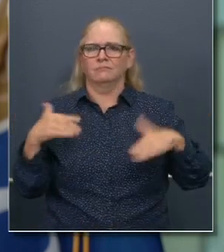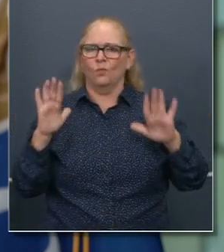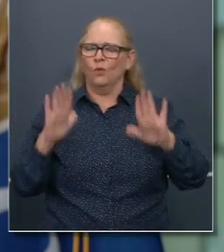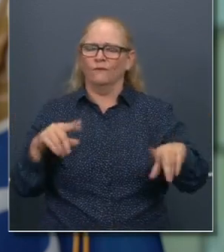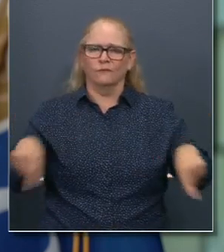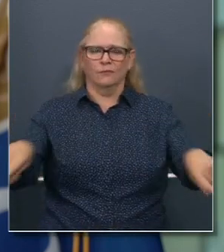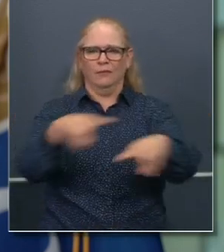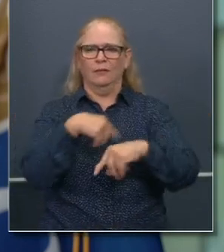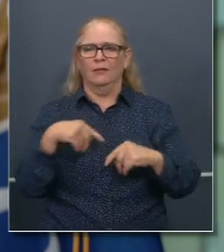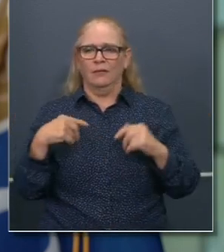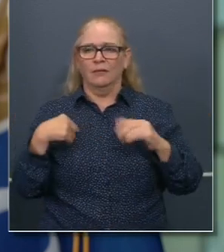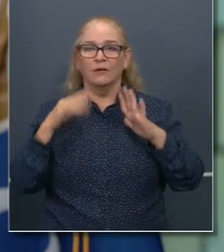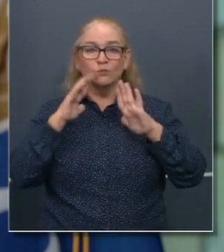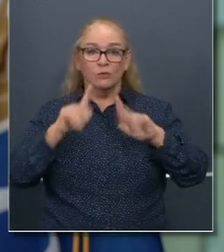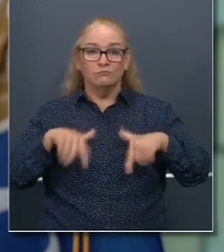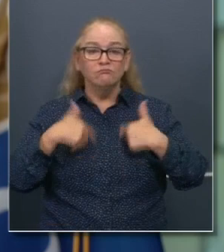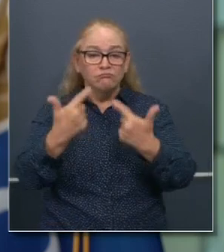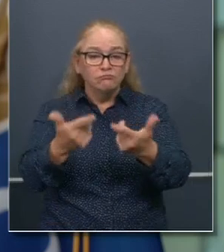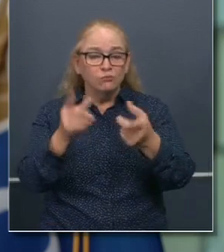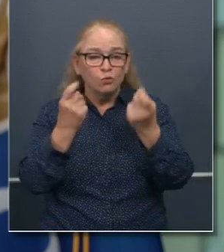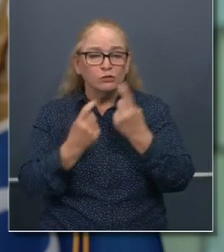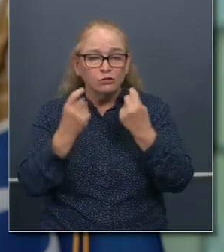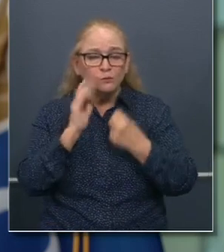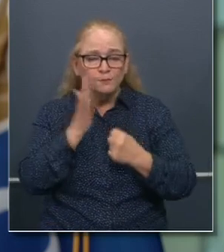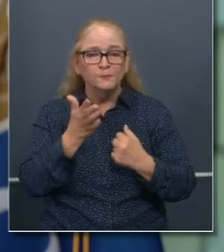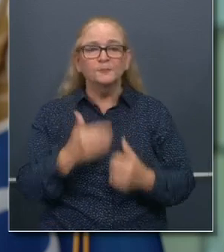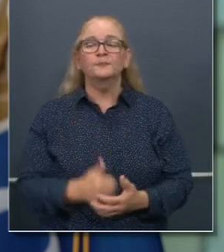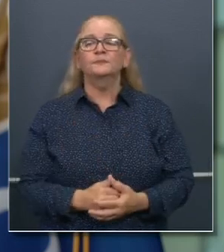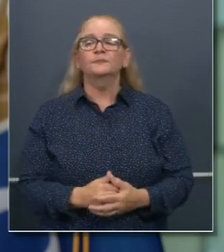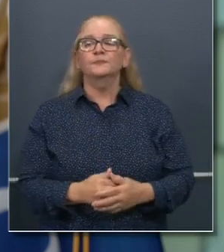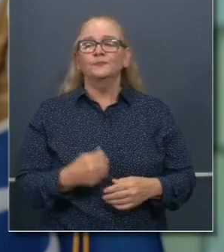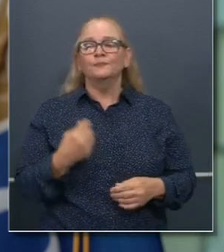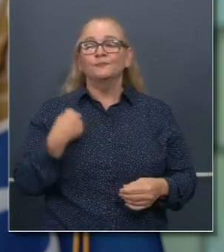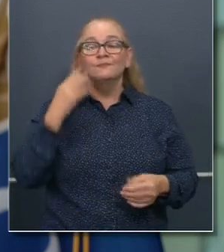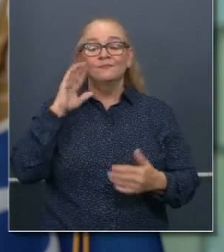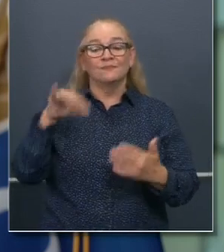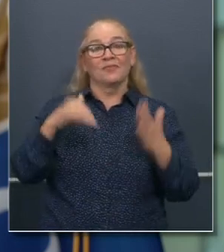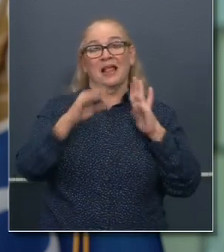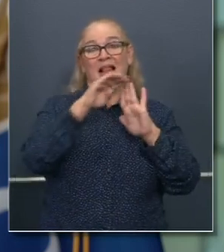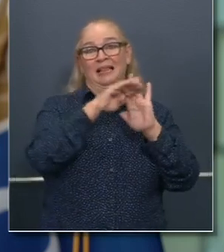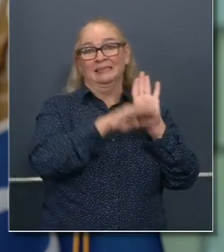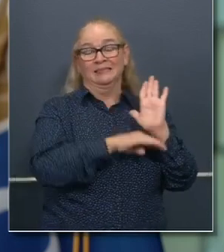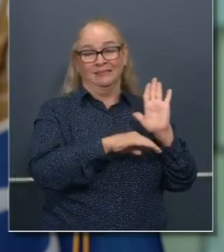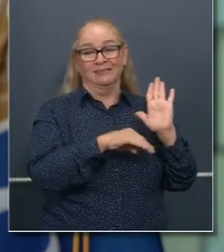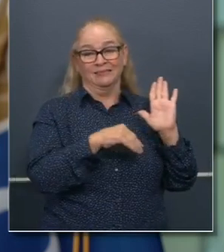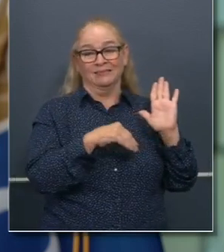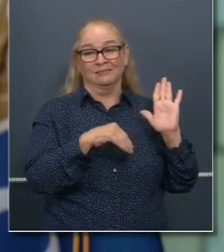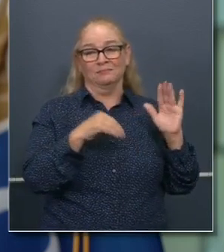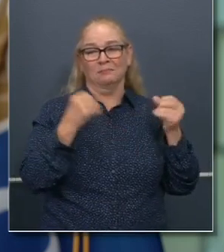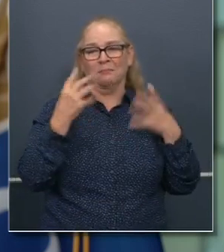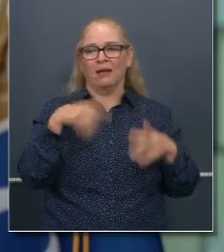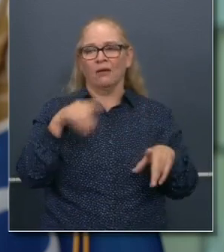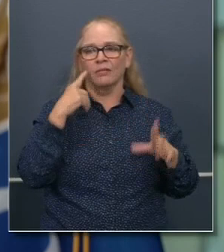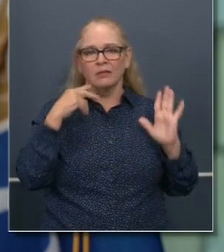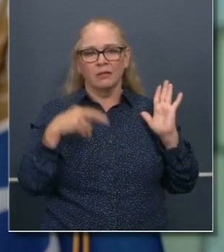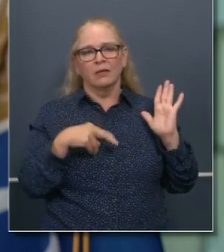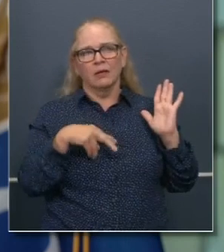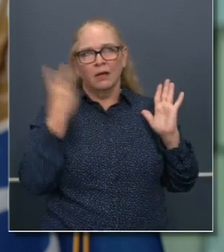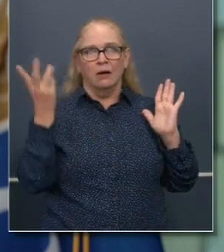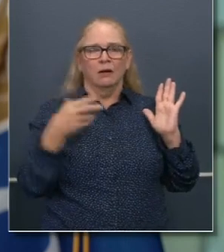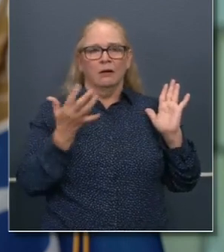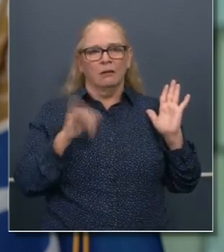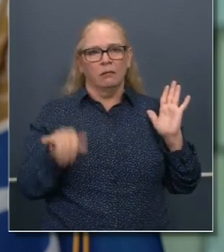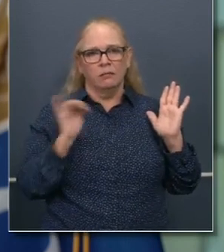saying one final point. That list, while for many of you seemed exhaustive and exhausting, is not